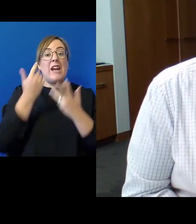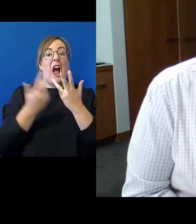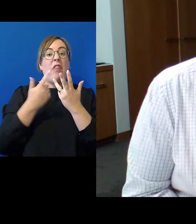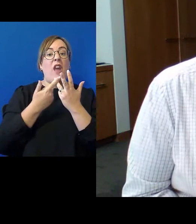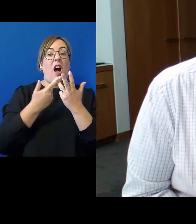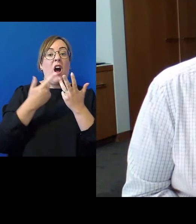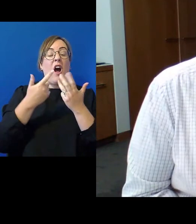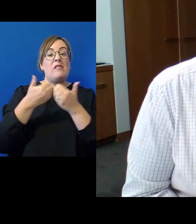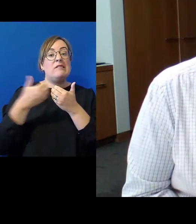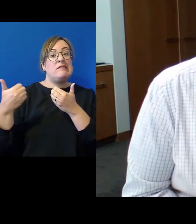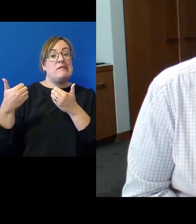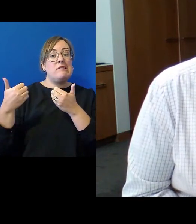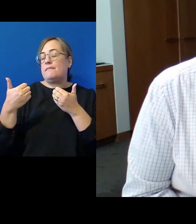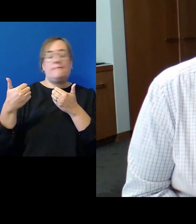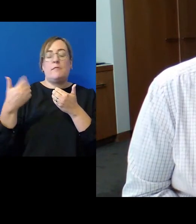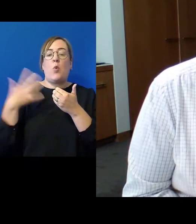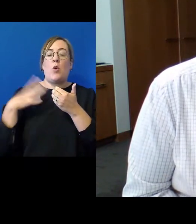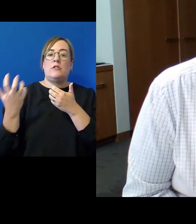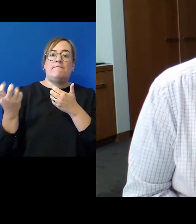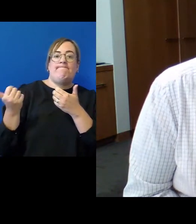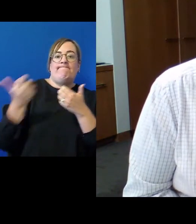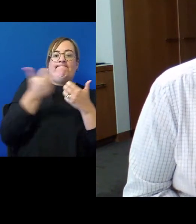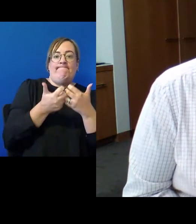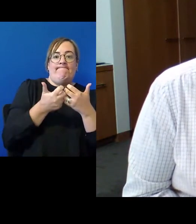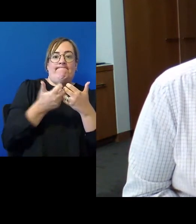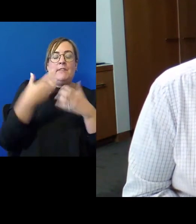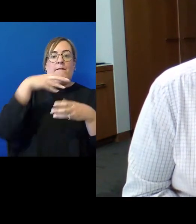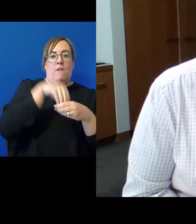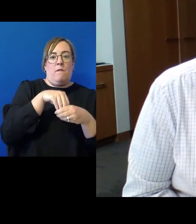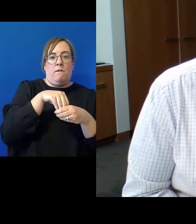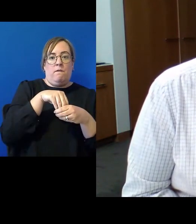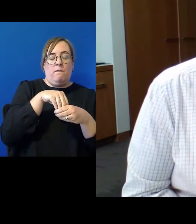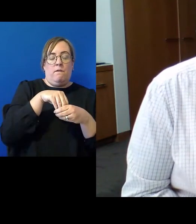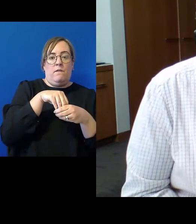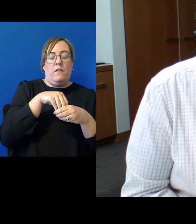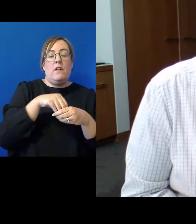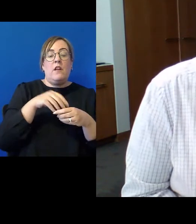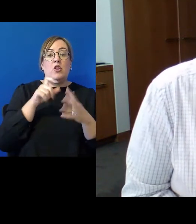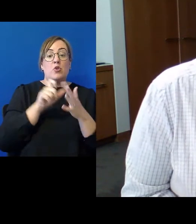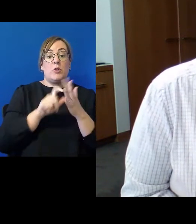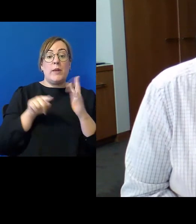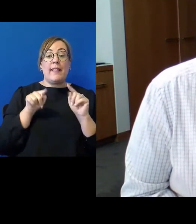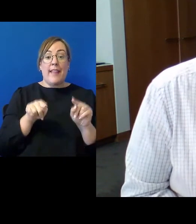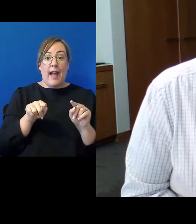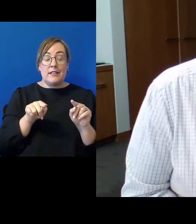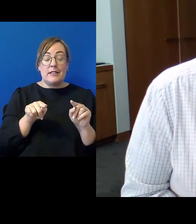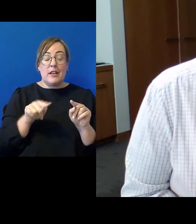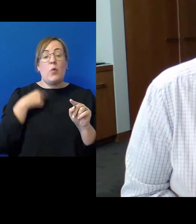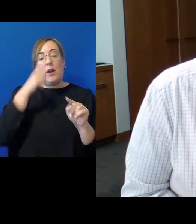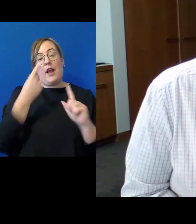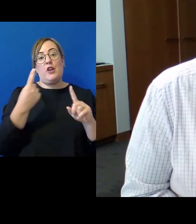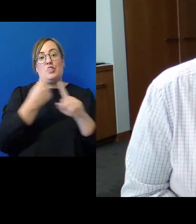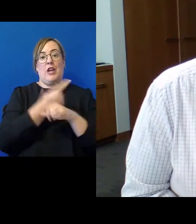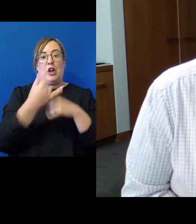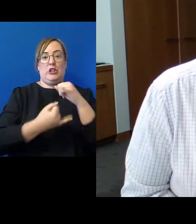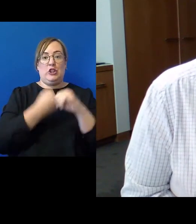and in doing so and this has always been the effect in my experience changing the institution or the